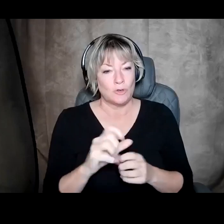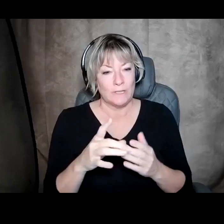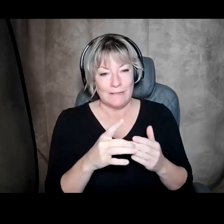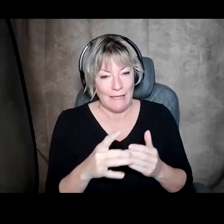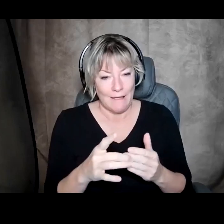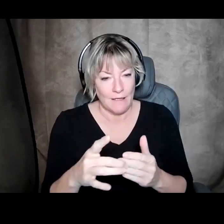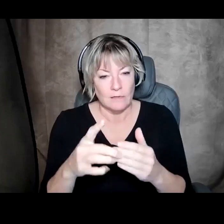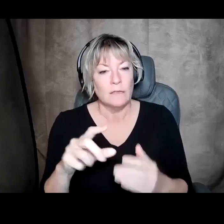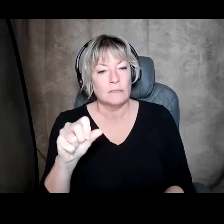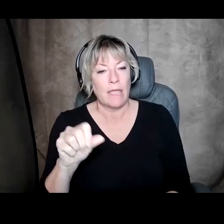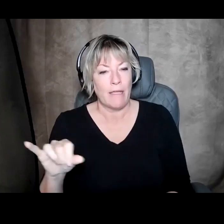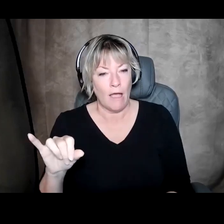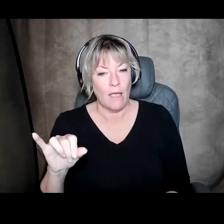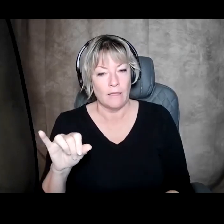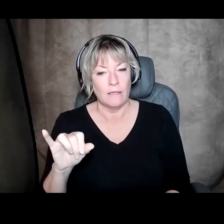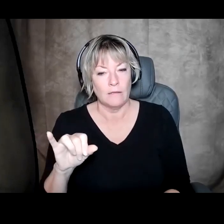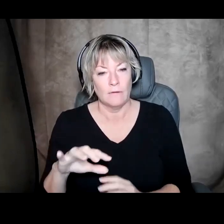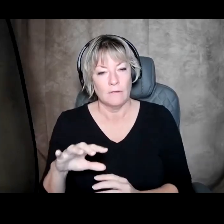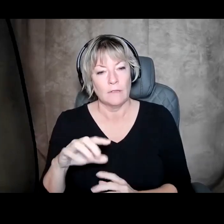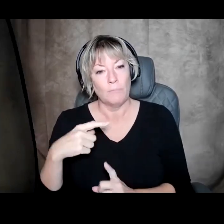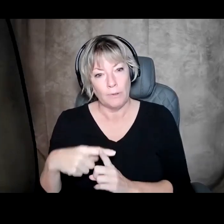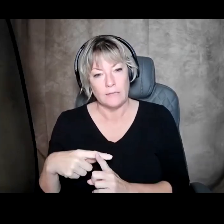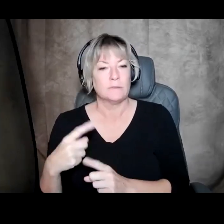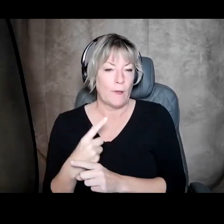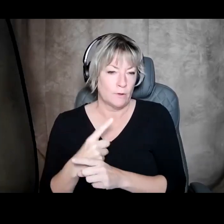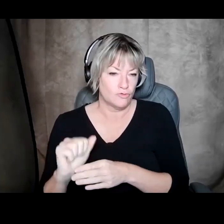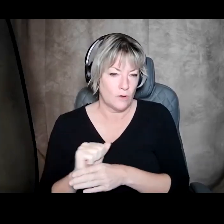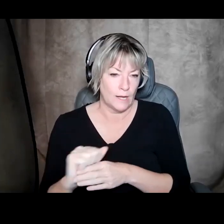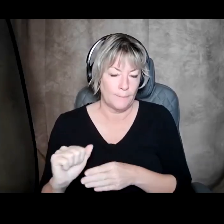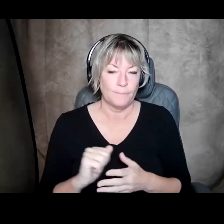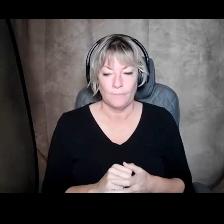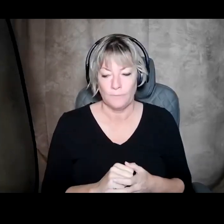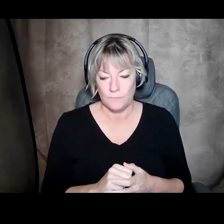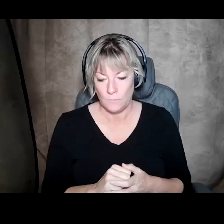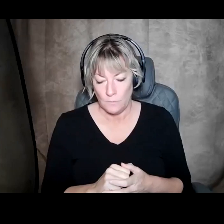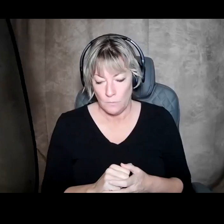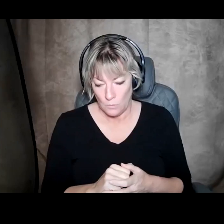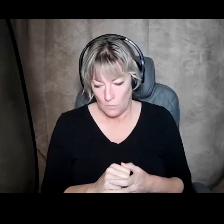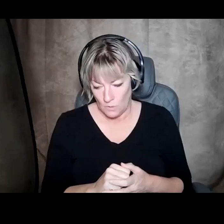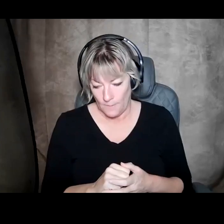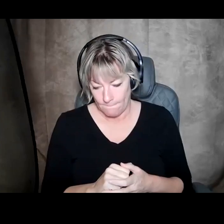AI in addition to its main training. And so the